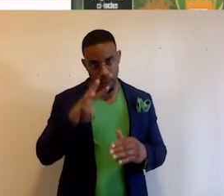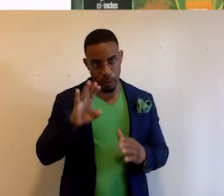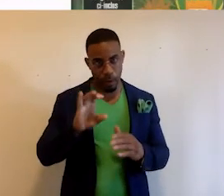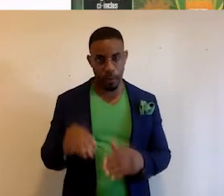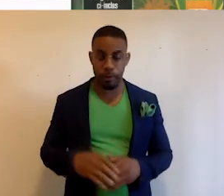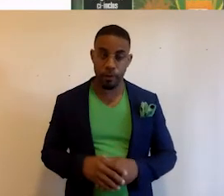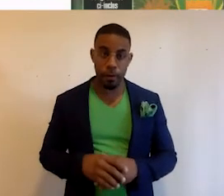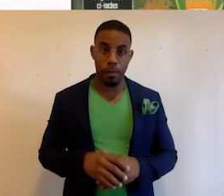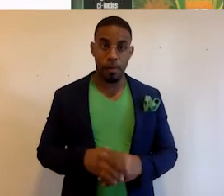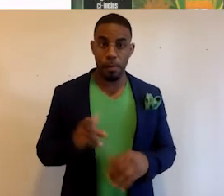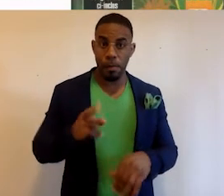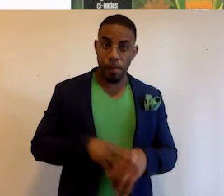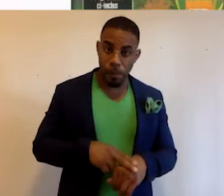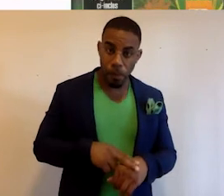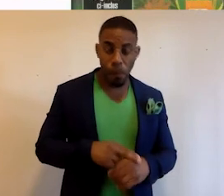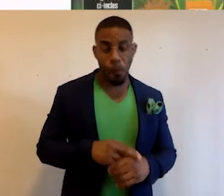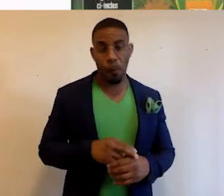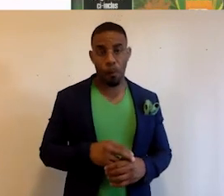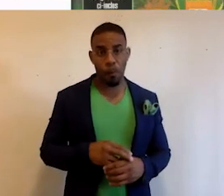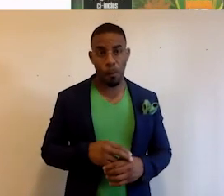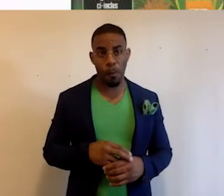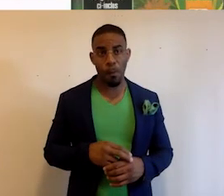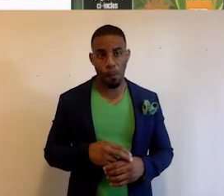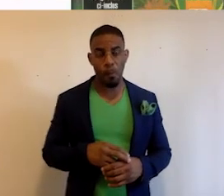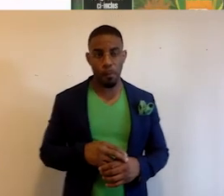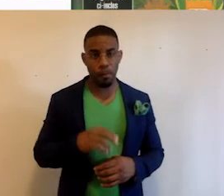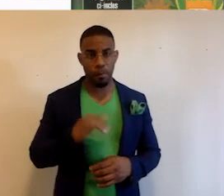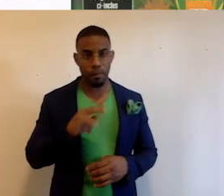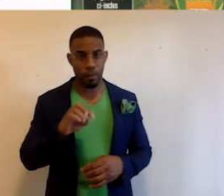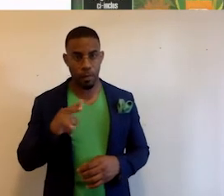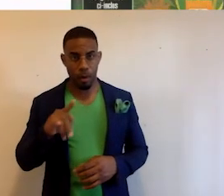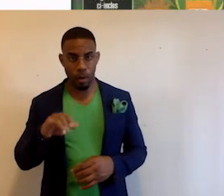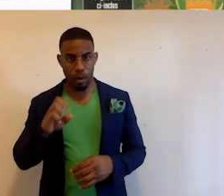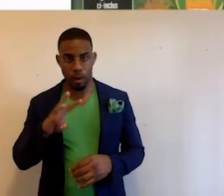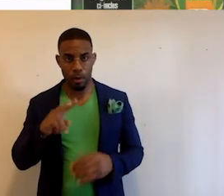And, of course, the complimentary Inner City Software t-shirt, right?